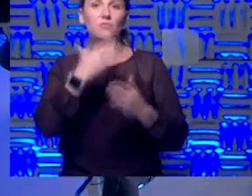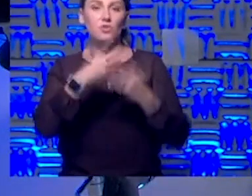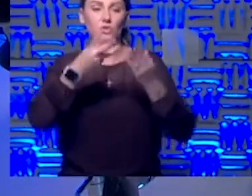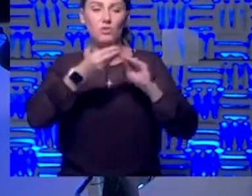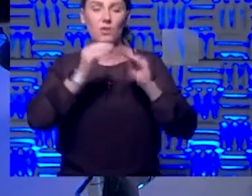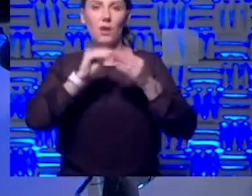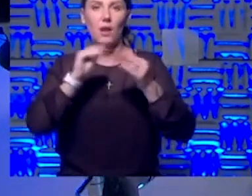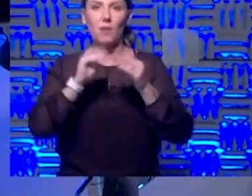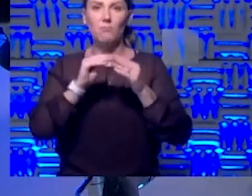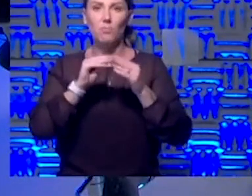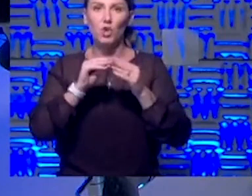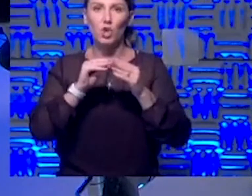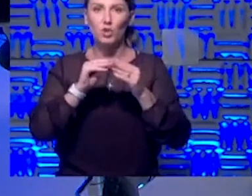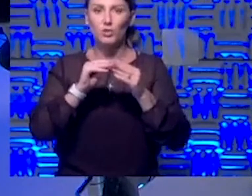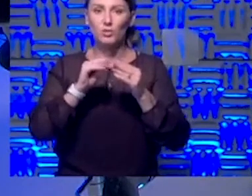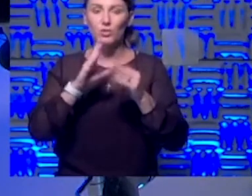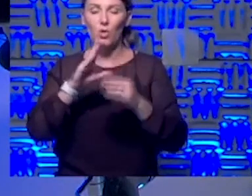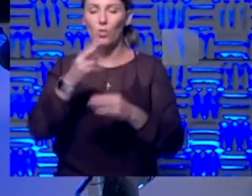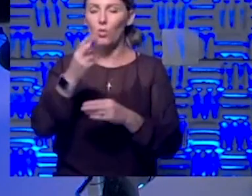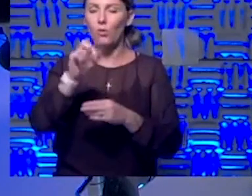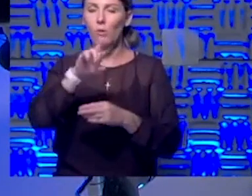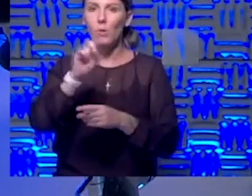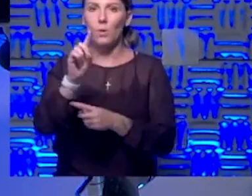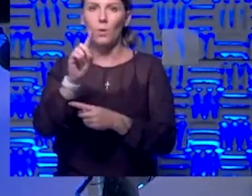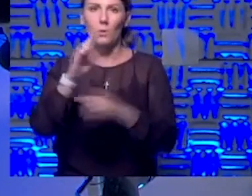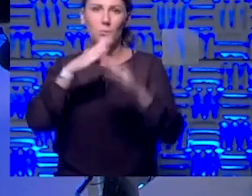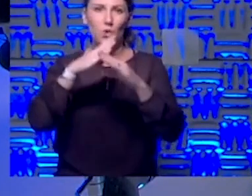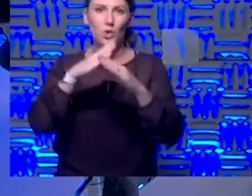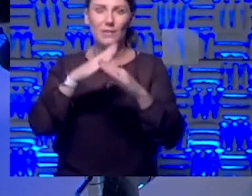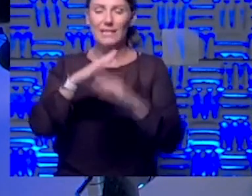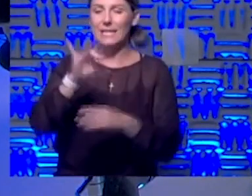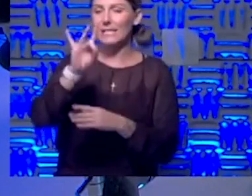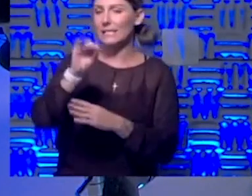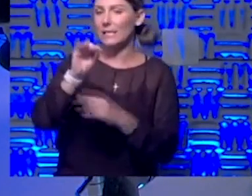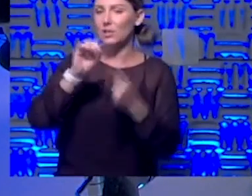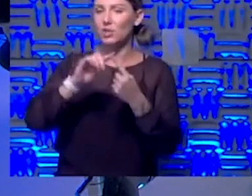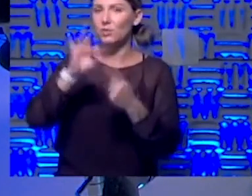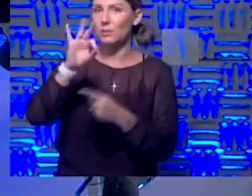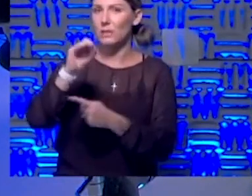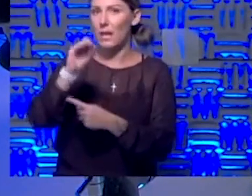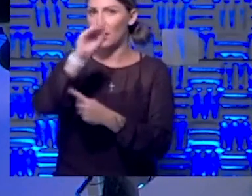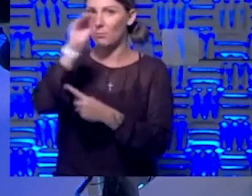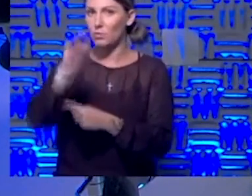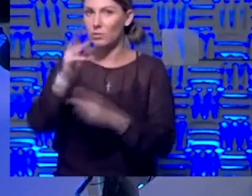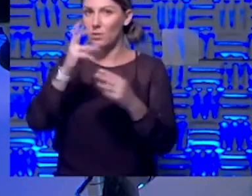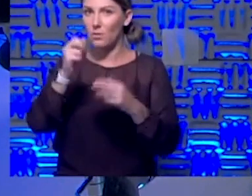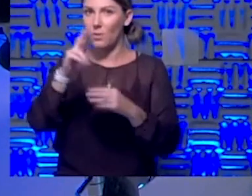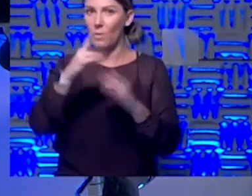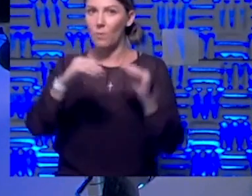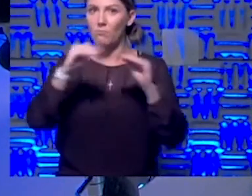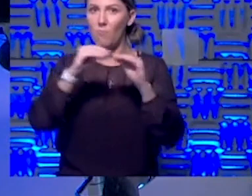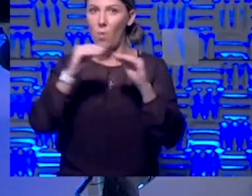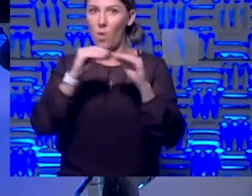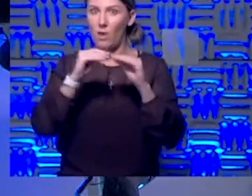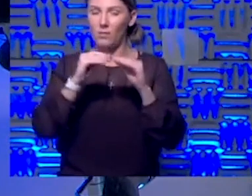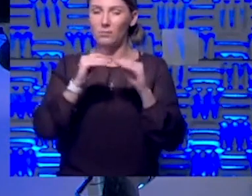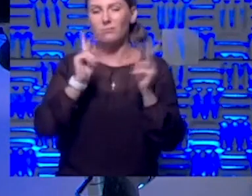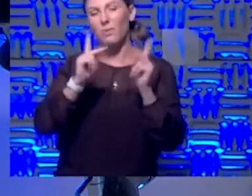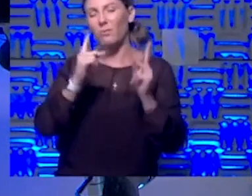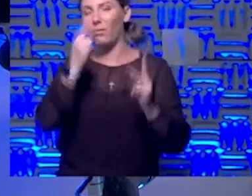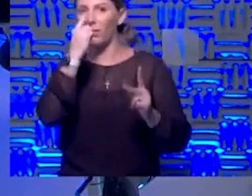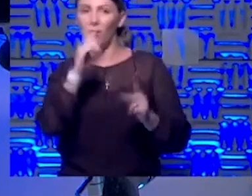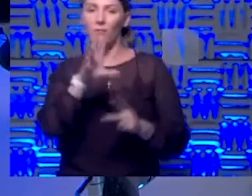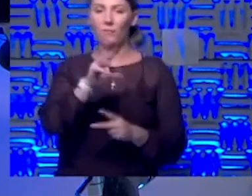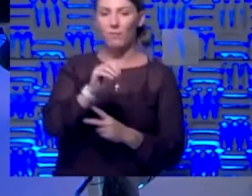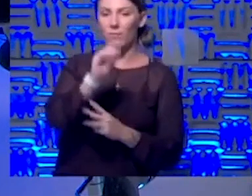herd immunity is again, 80 to 90% or more. Um, some people even said now 50, I think 75 is a good, um,